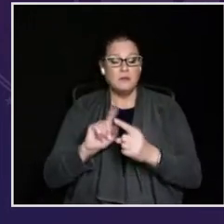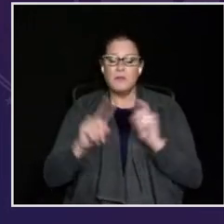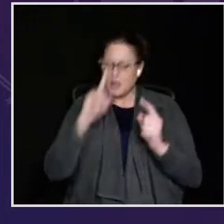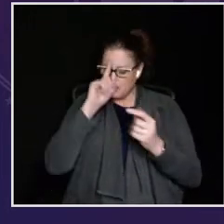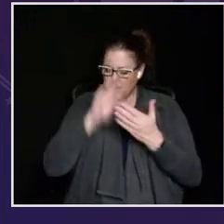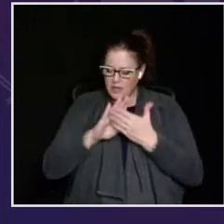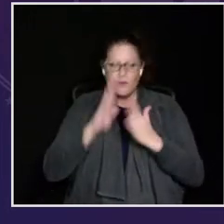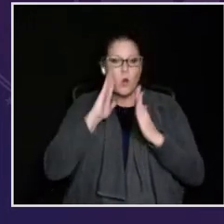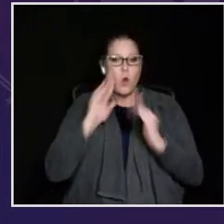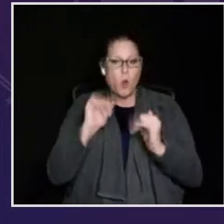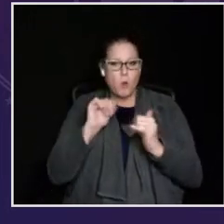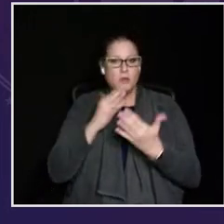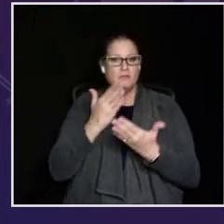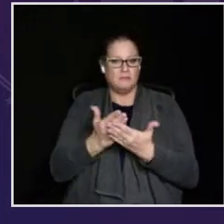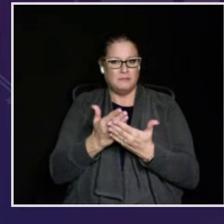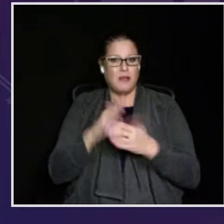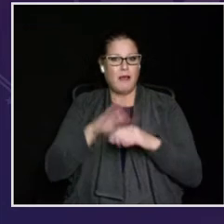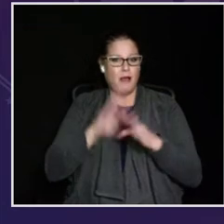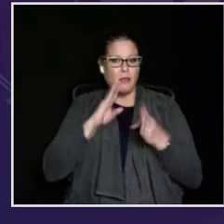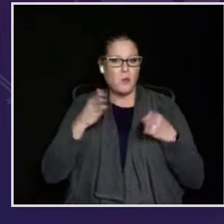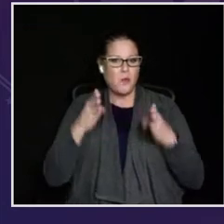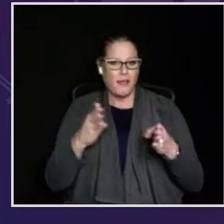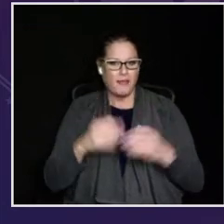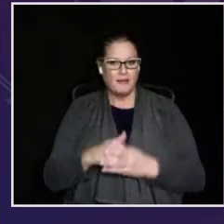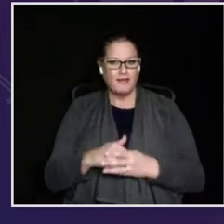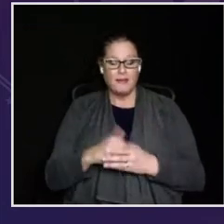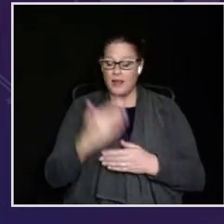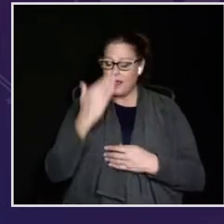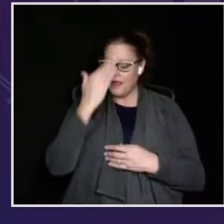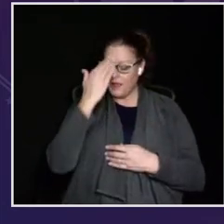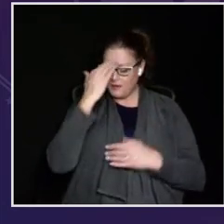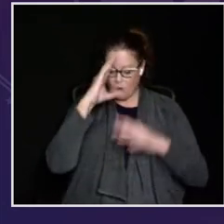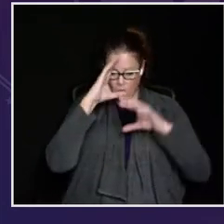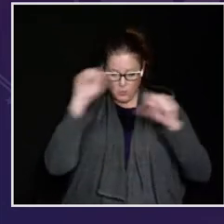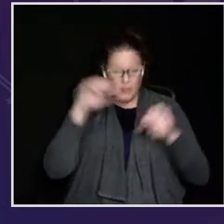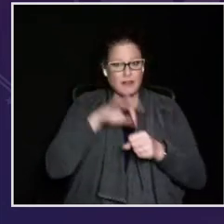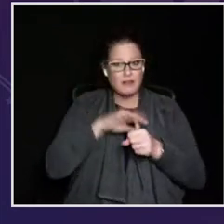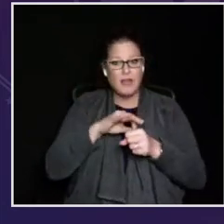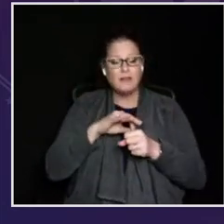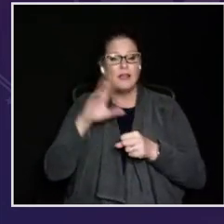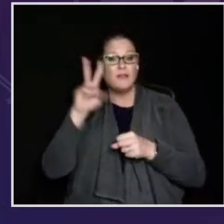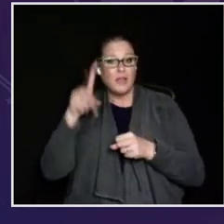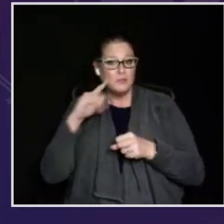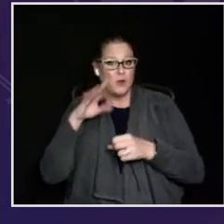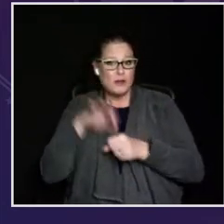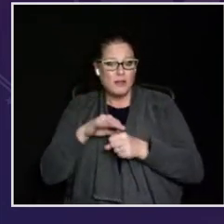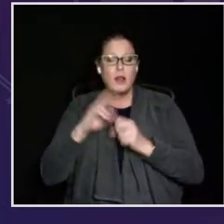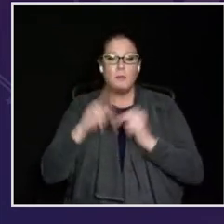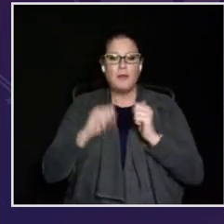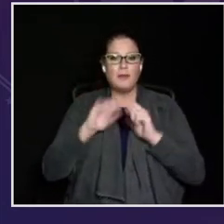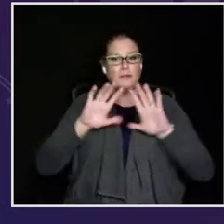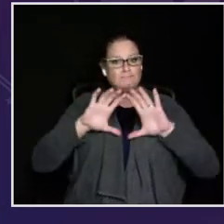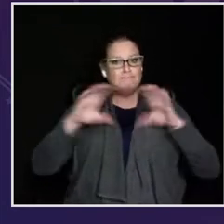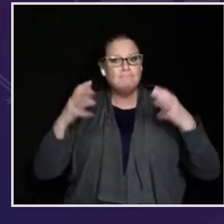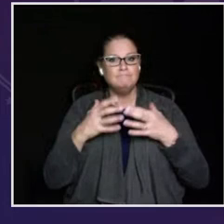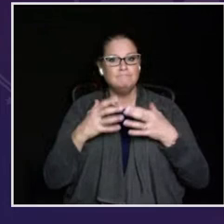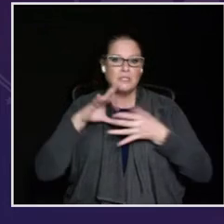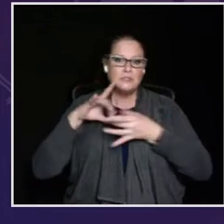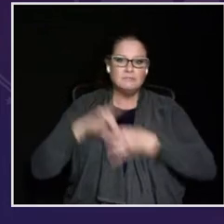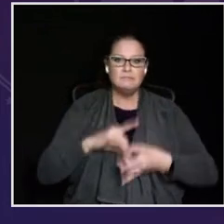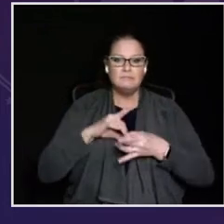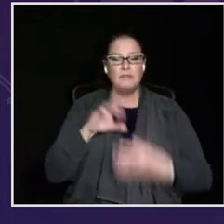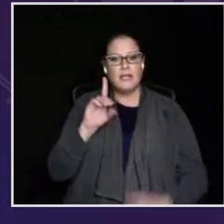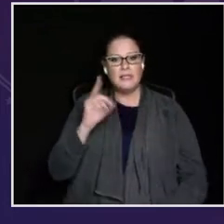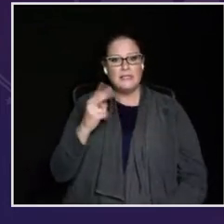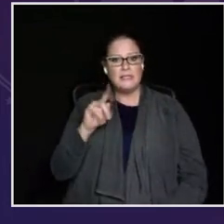the promise of our nation. But I believe that hope is on the way. Because I know that President-elect and